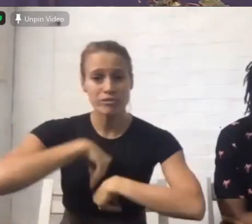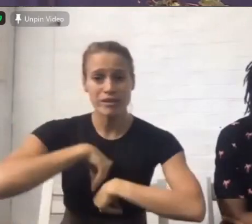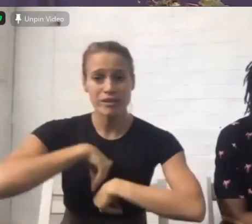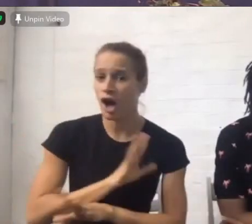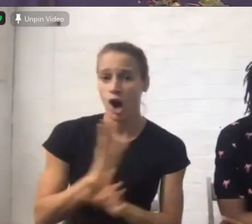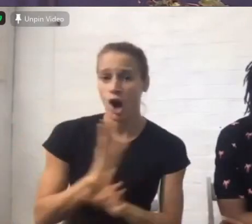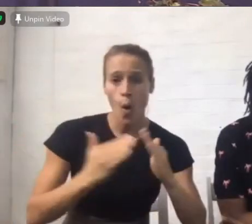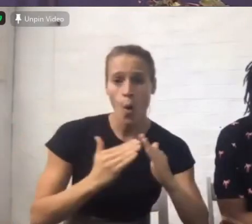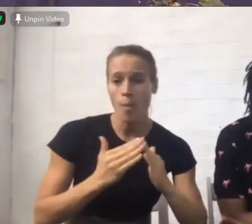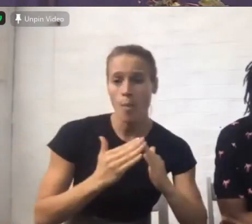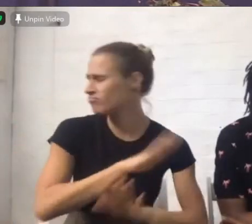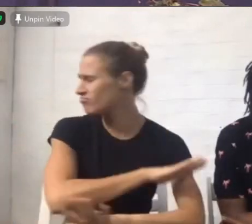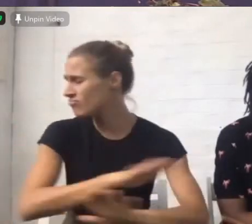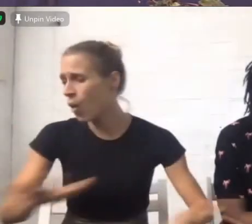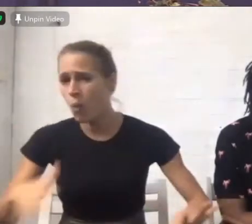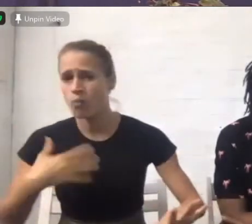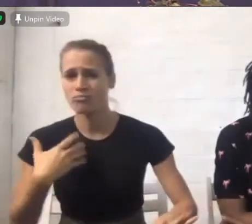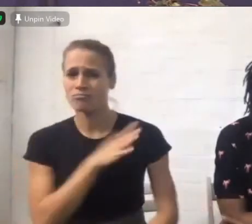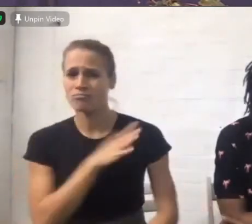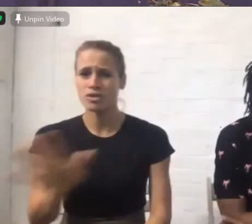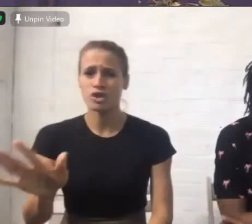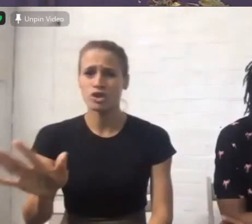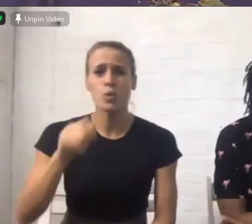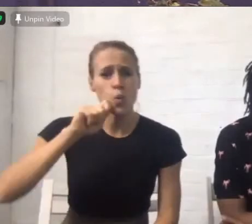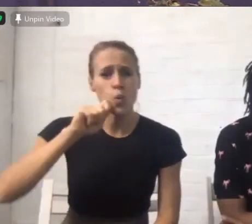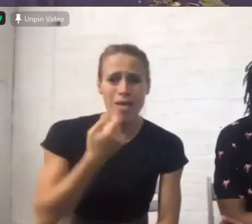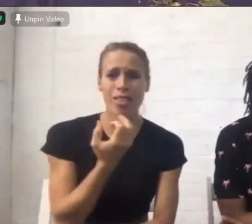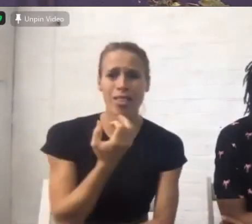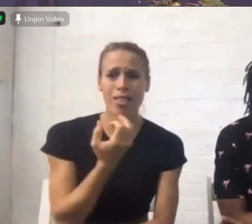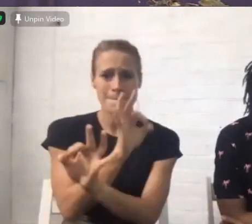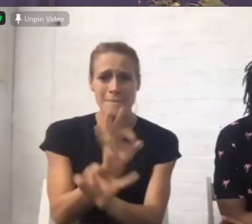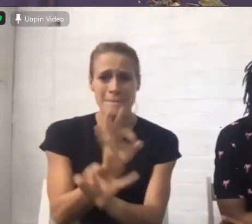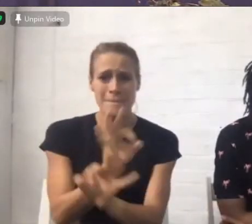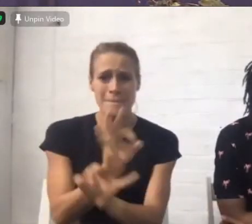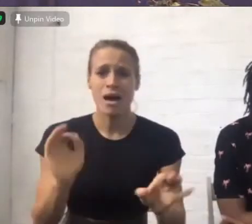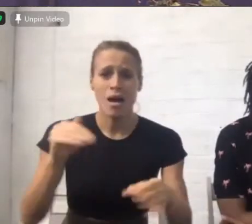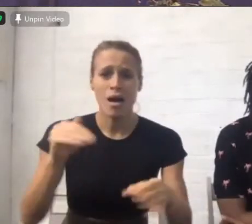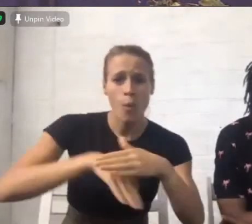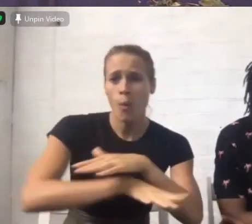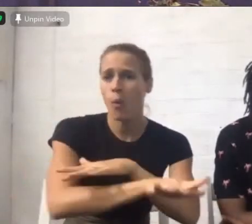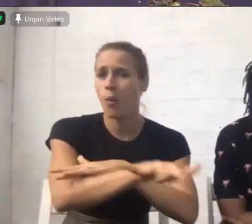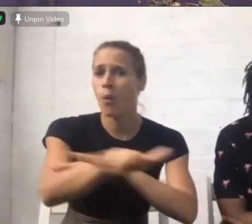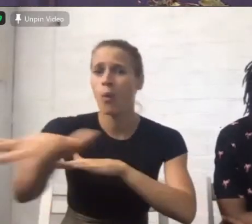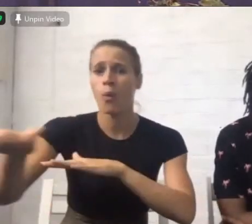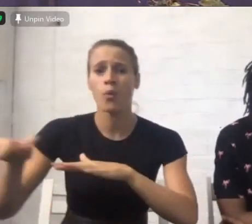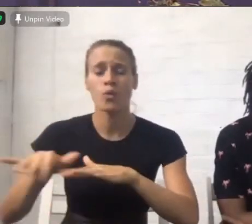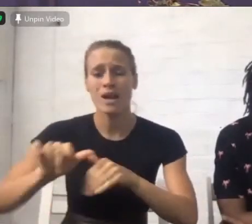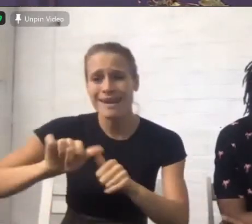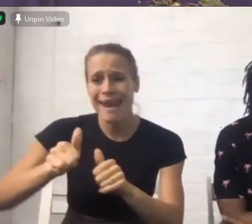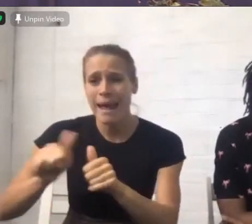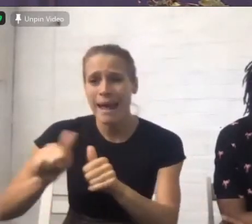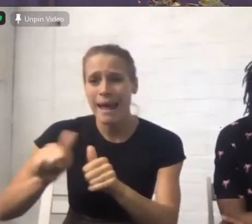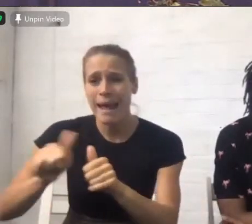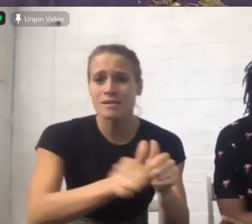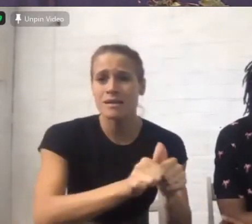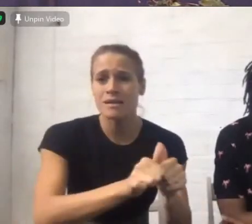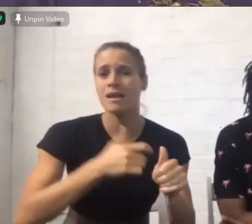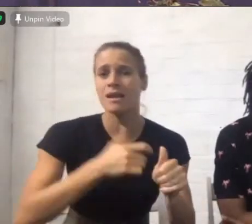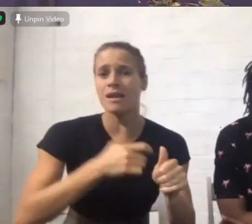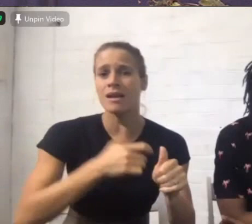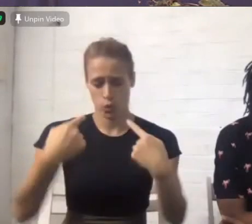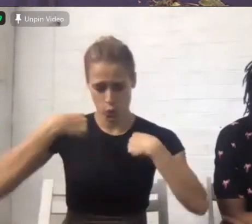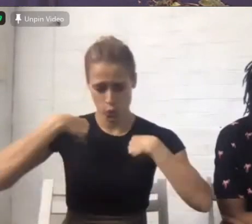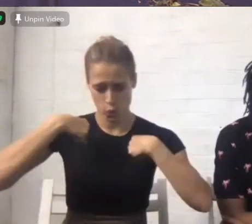minister shalom to your children to your loved ones to your neighbors you will be a harbinger a herald of